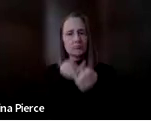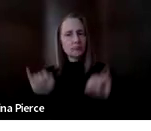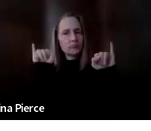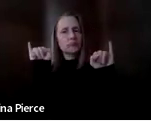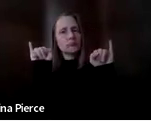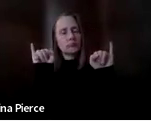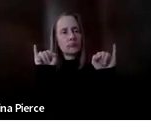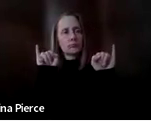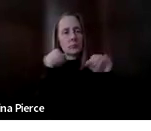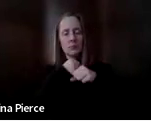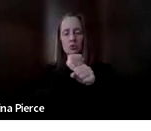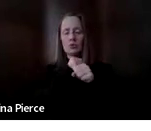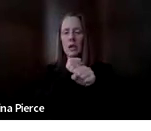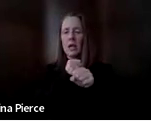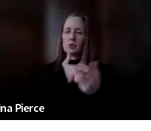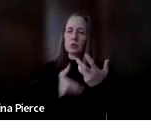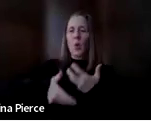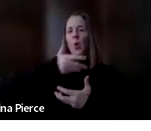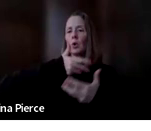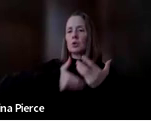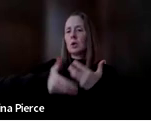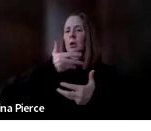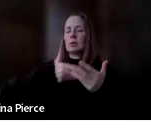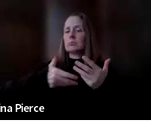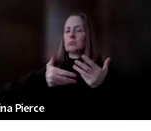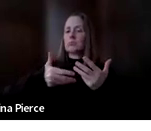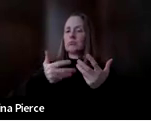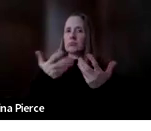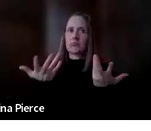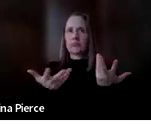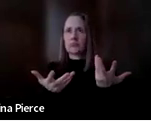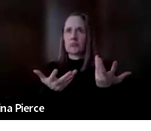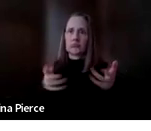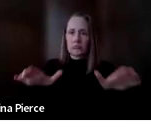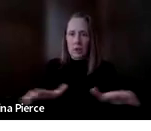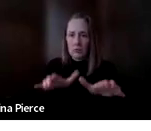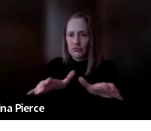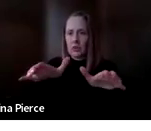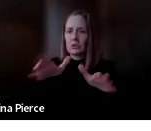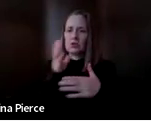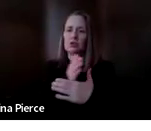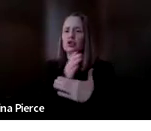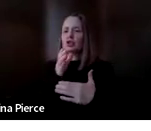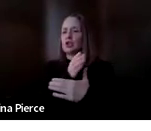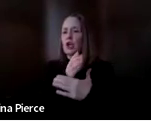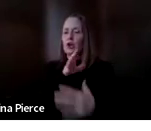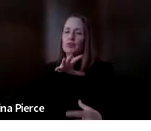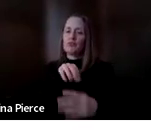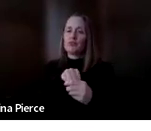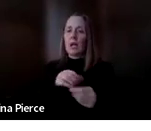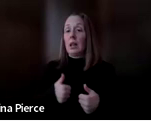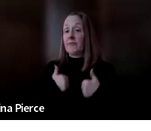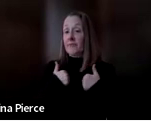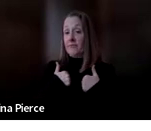creating social connections, increasing accessibility and participation in life. Thanks for sharing. I have a little forgot to mention there's a little